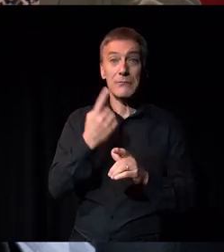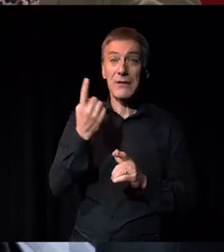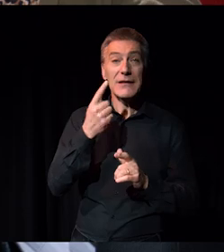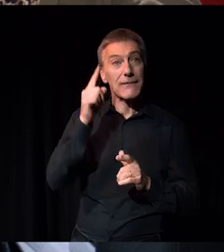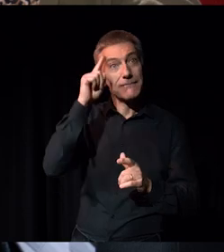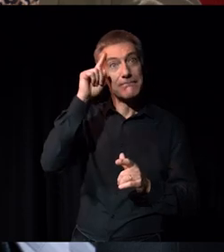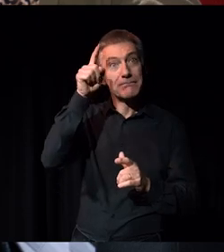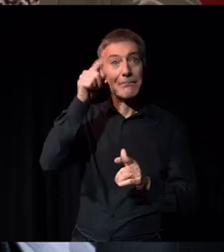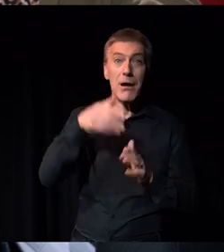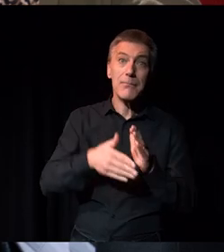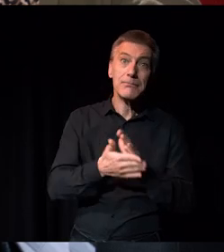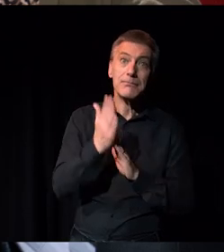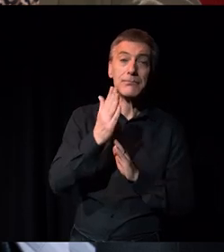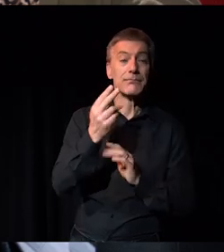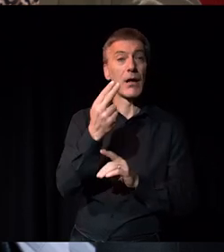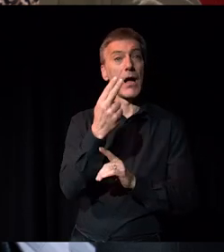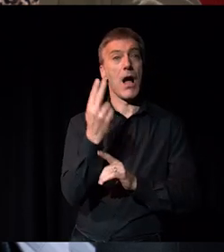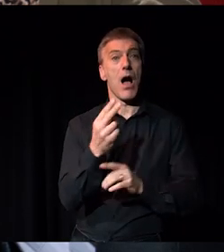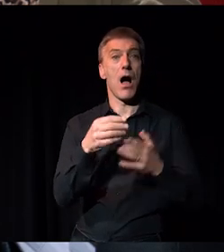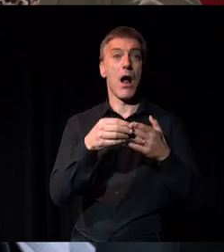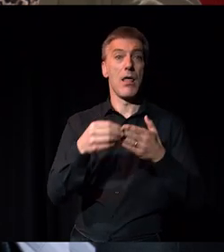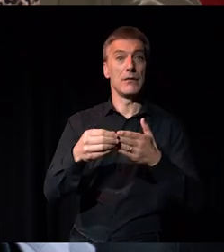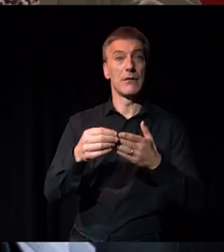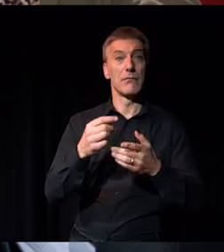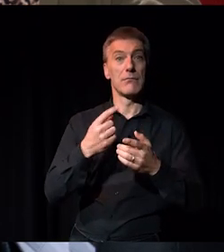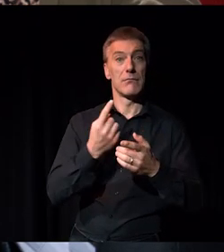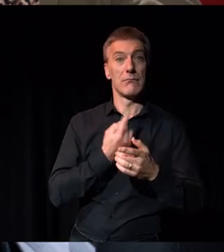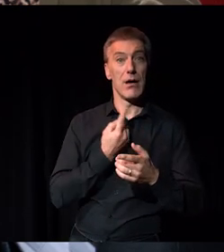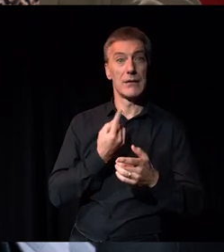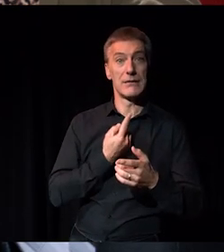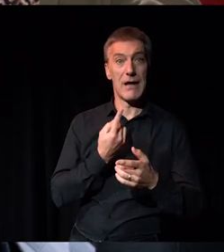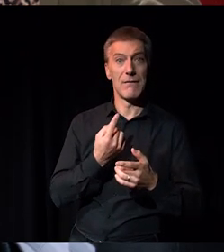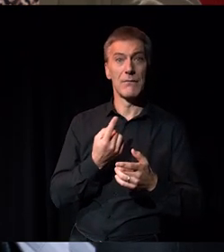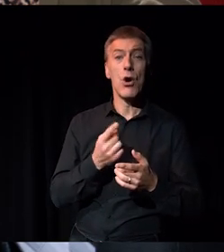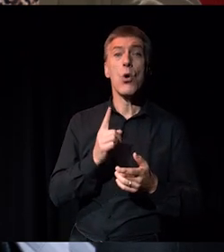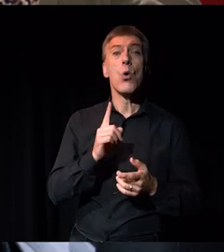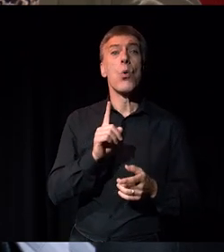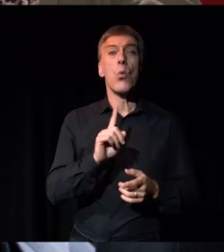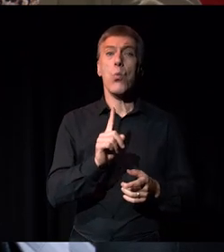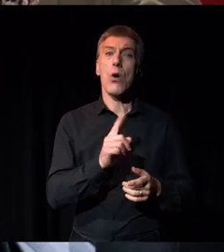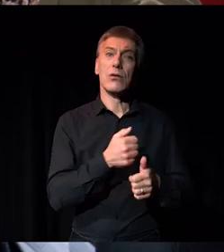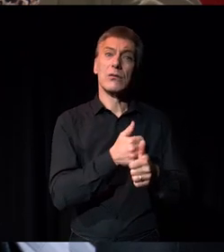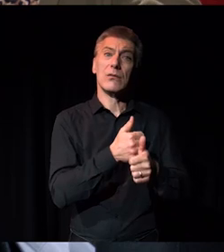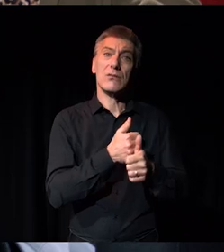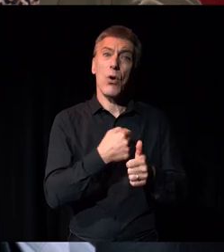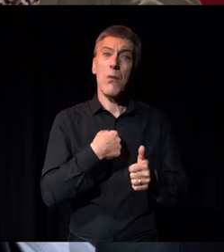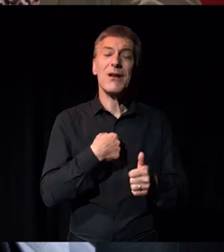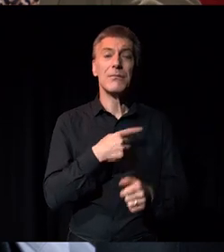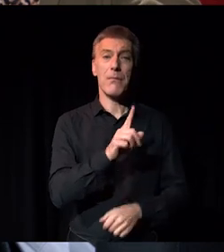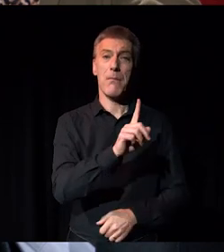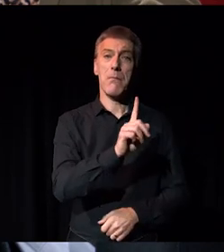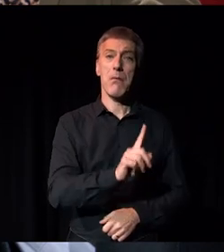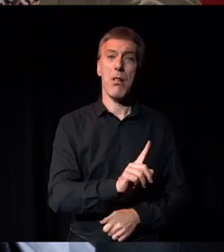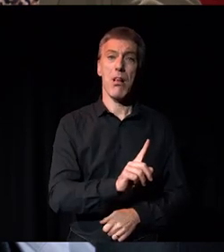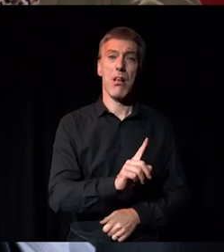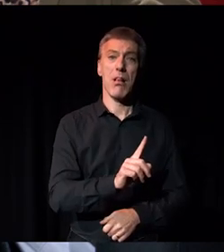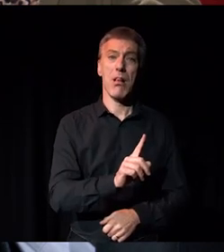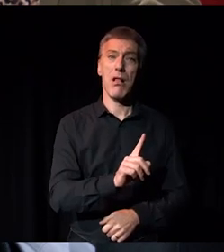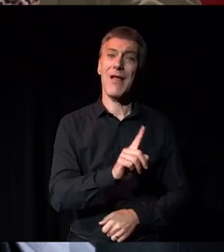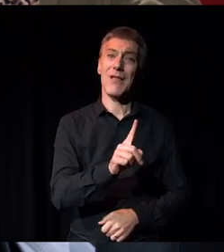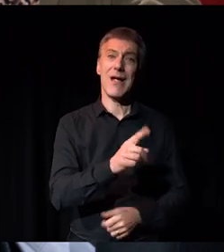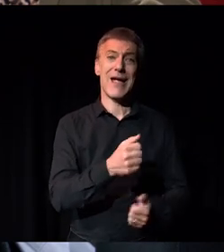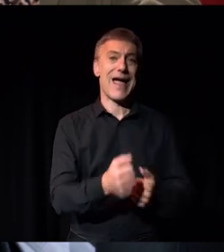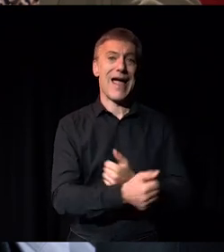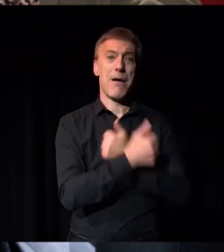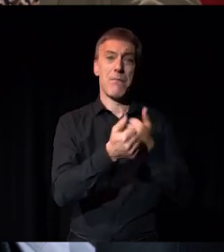artistic leadership by that point. But I'd say it was people, actually, within those organisations who empowered me and gave me a